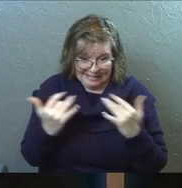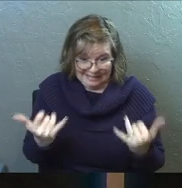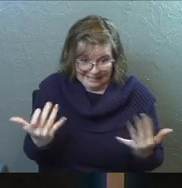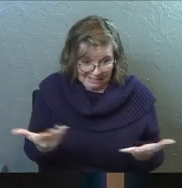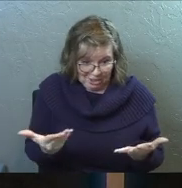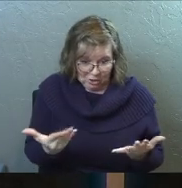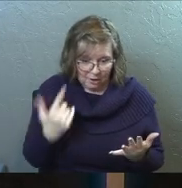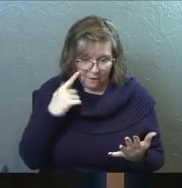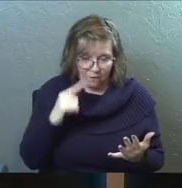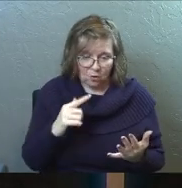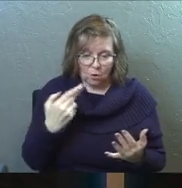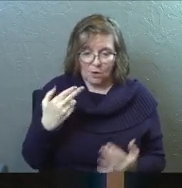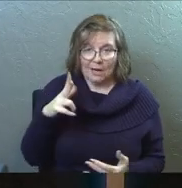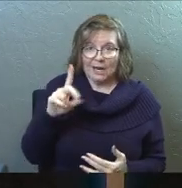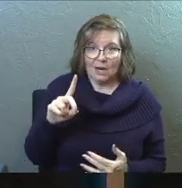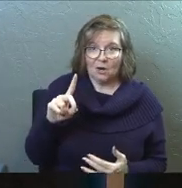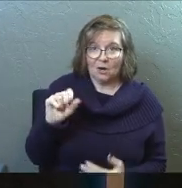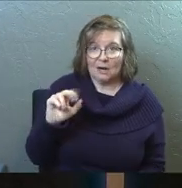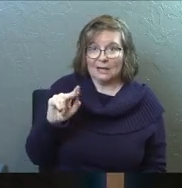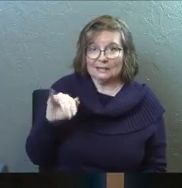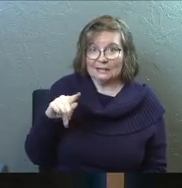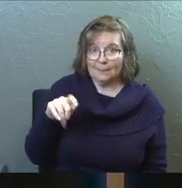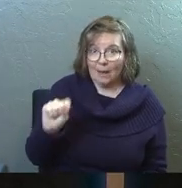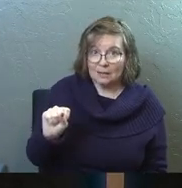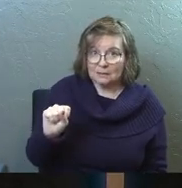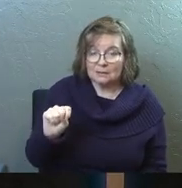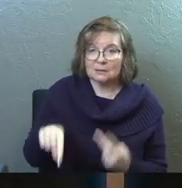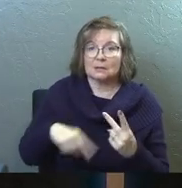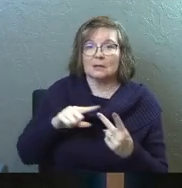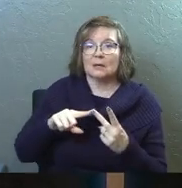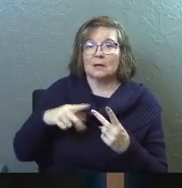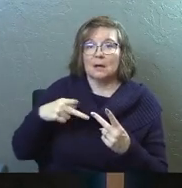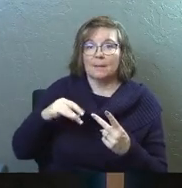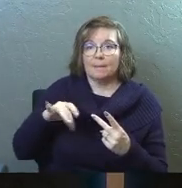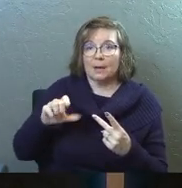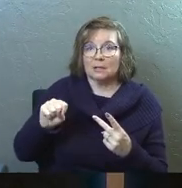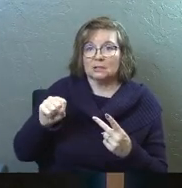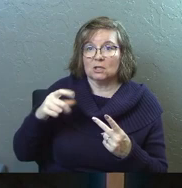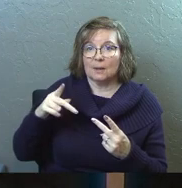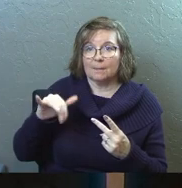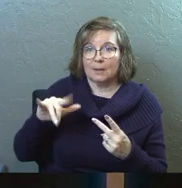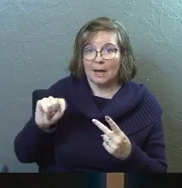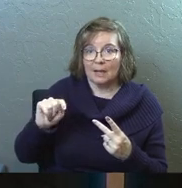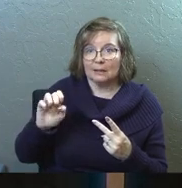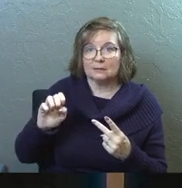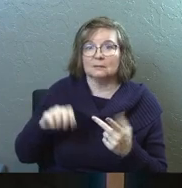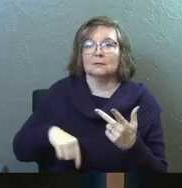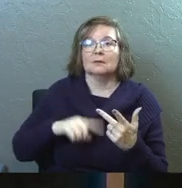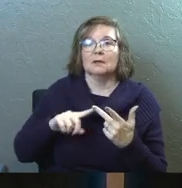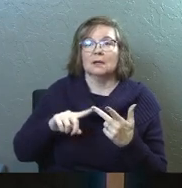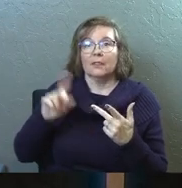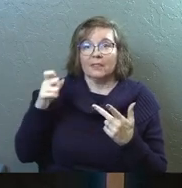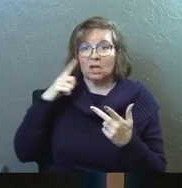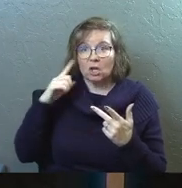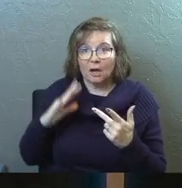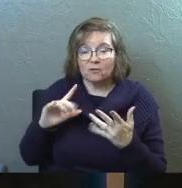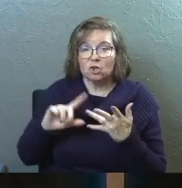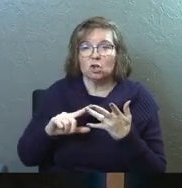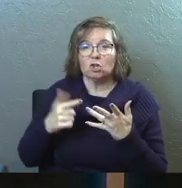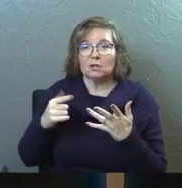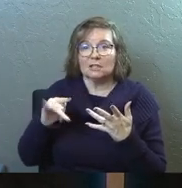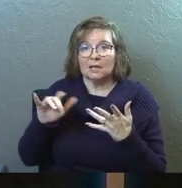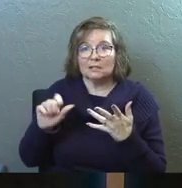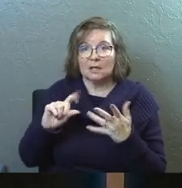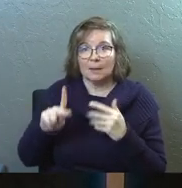here or for Herod Antipas, I don't know, Pontius Pilate, the governor, the Gentiles, and the people of Israel were all